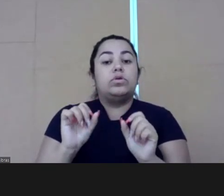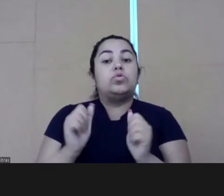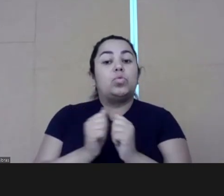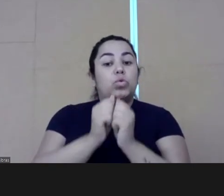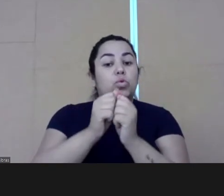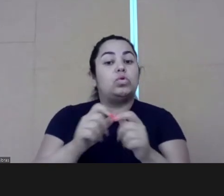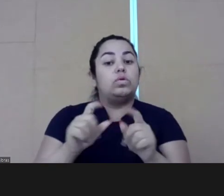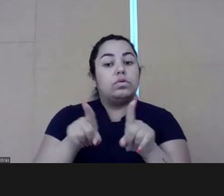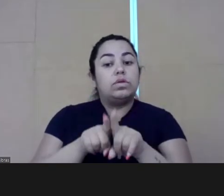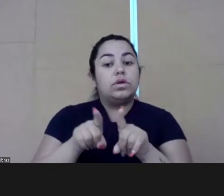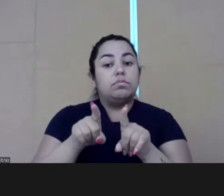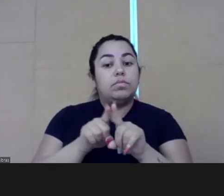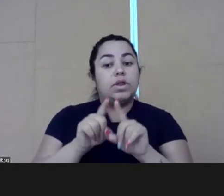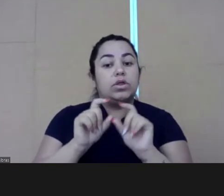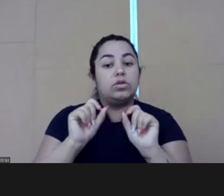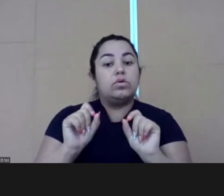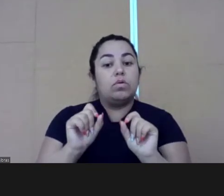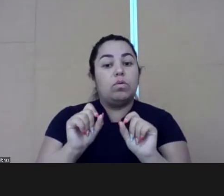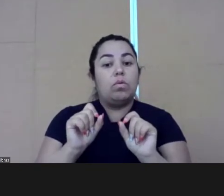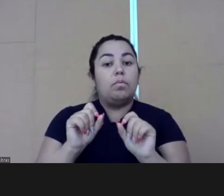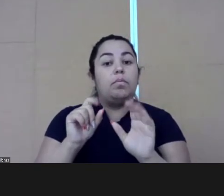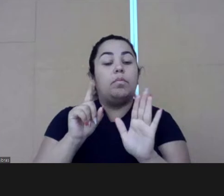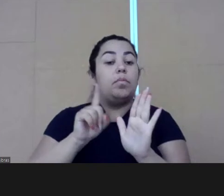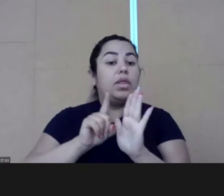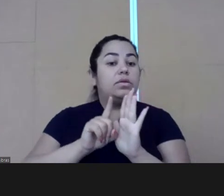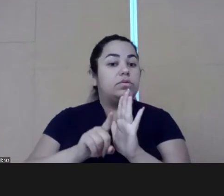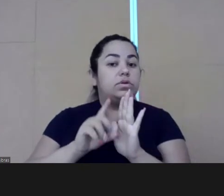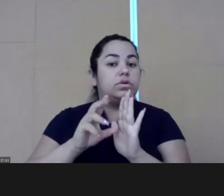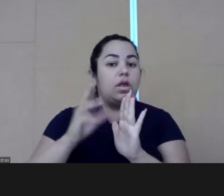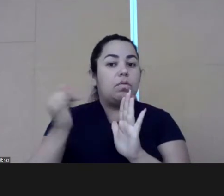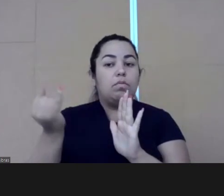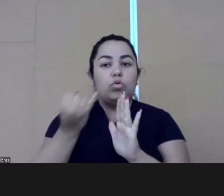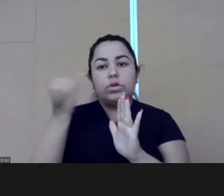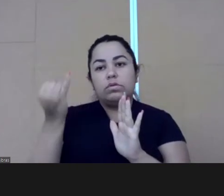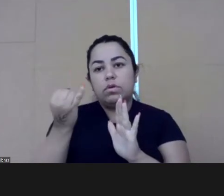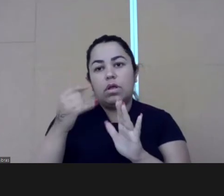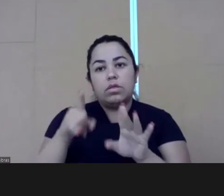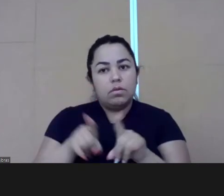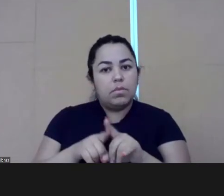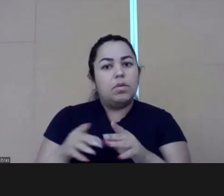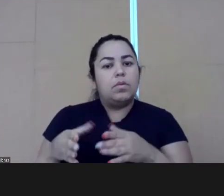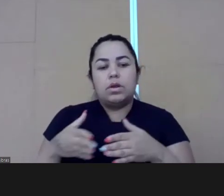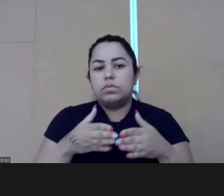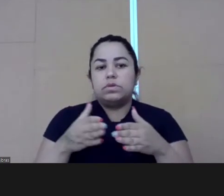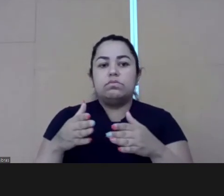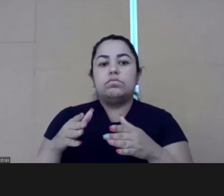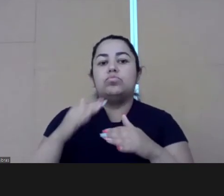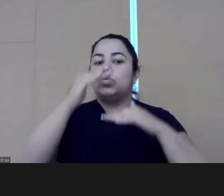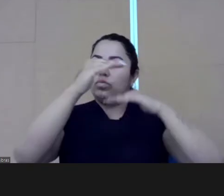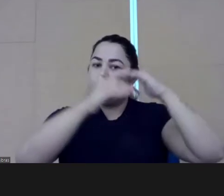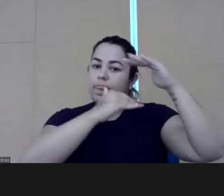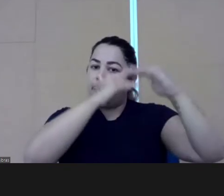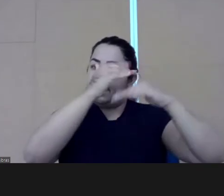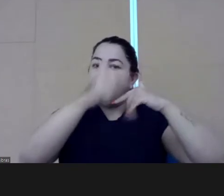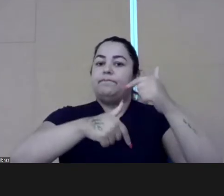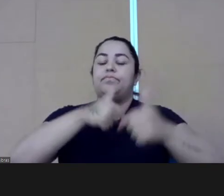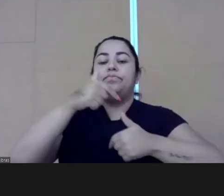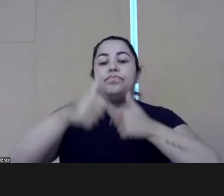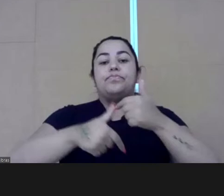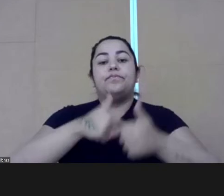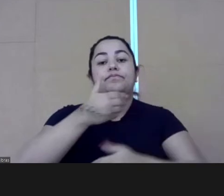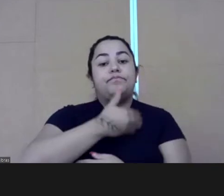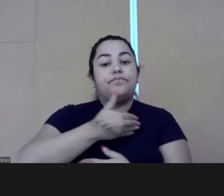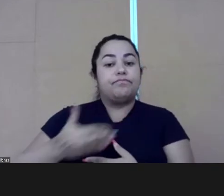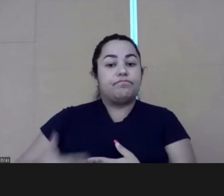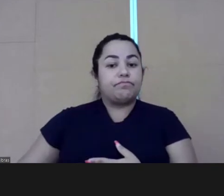these set of skills. And this is a very important thing for their journey in